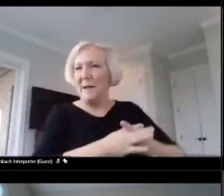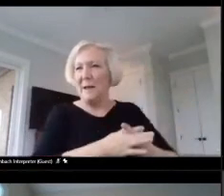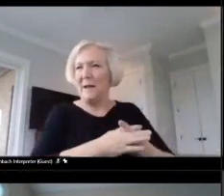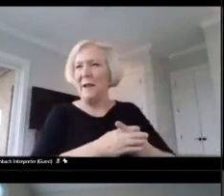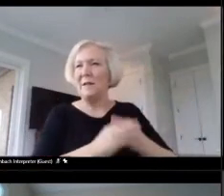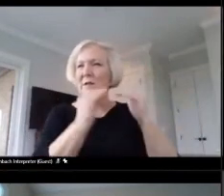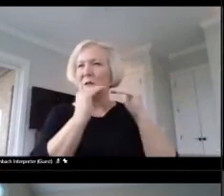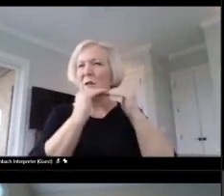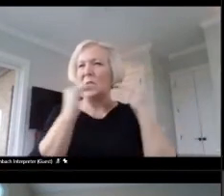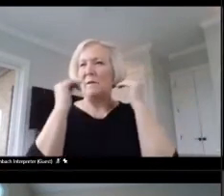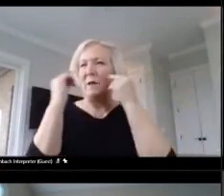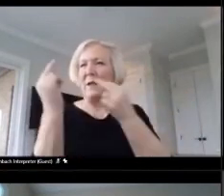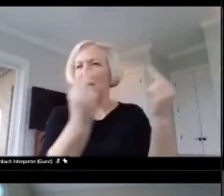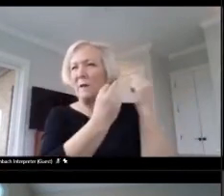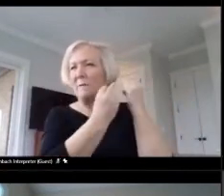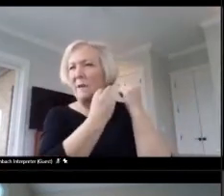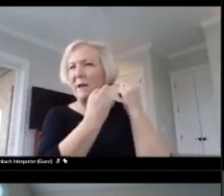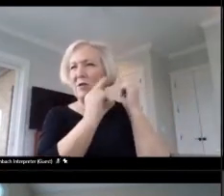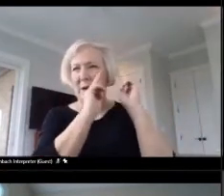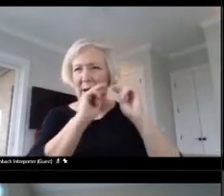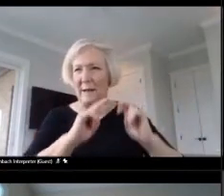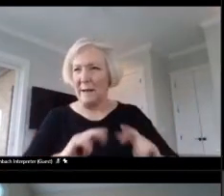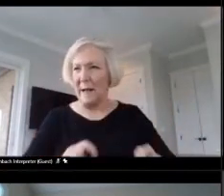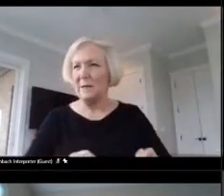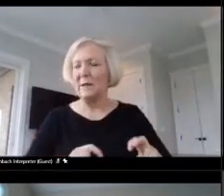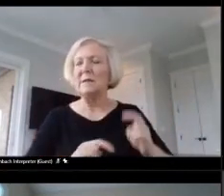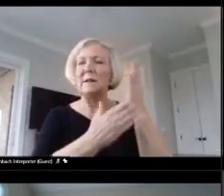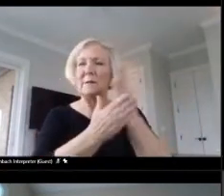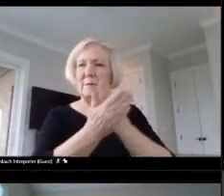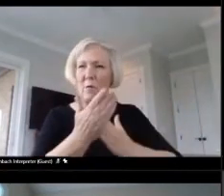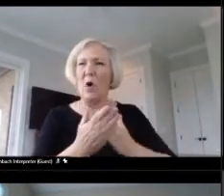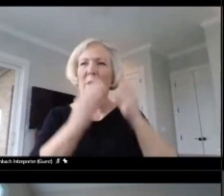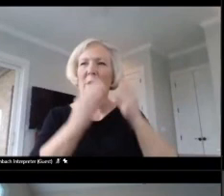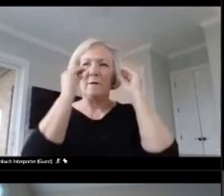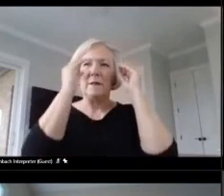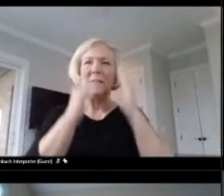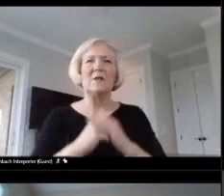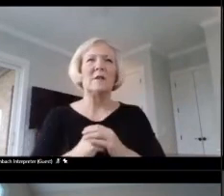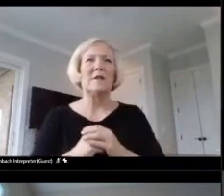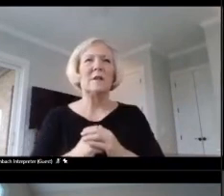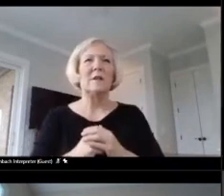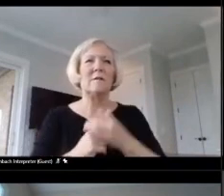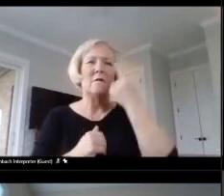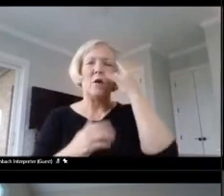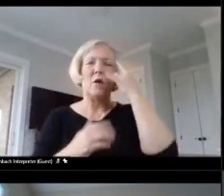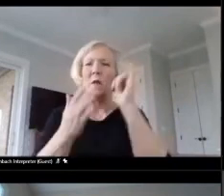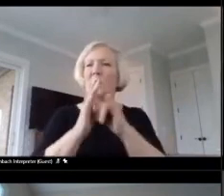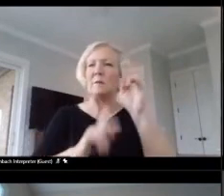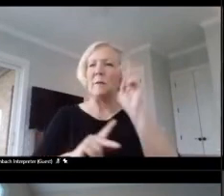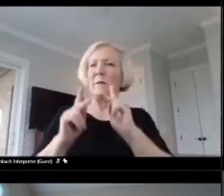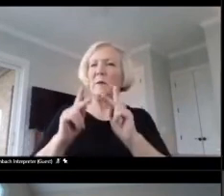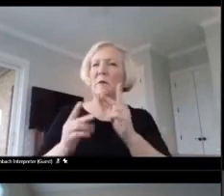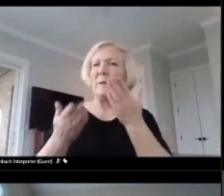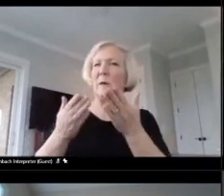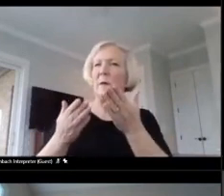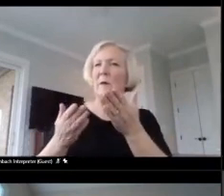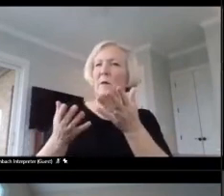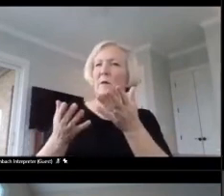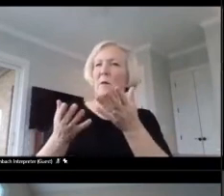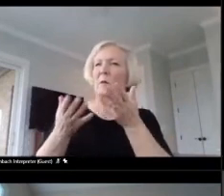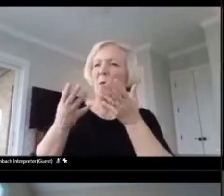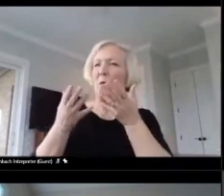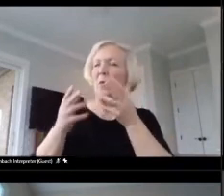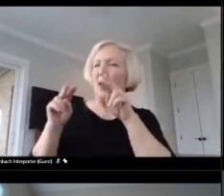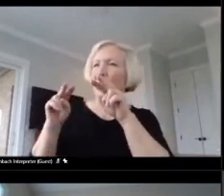reflection and analysis that's part of teaching. So for those who may be watching who don't know, Atlas is